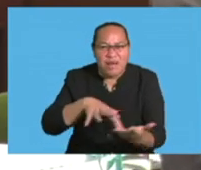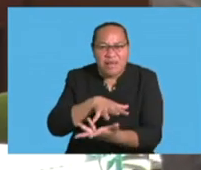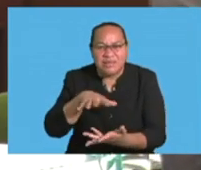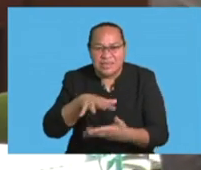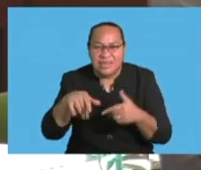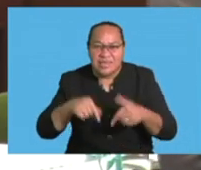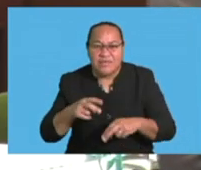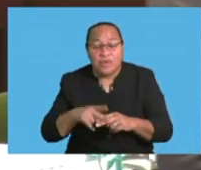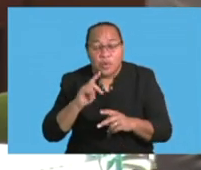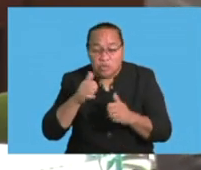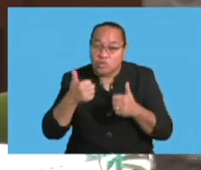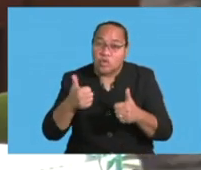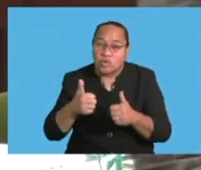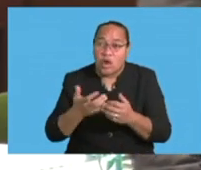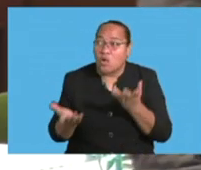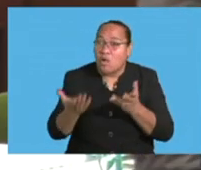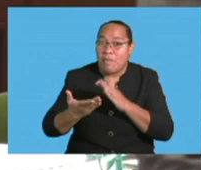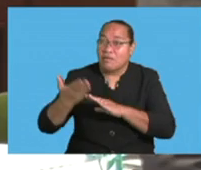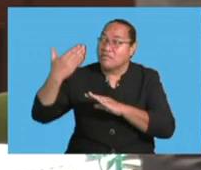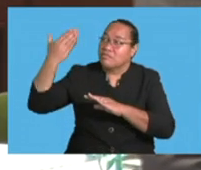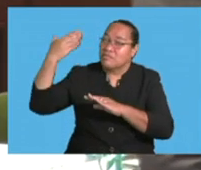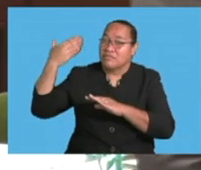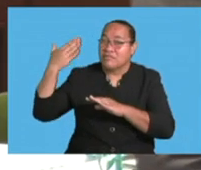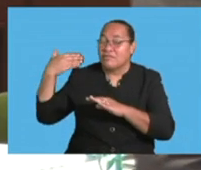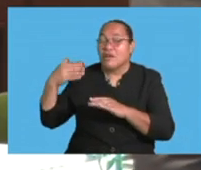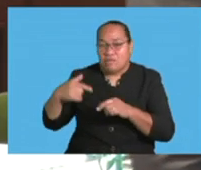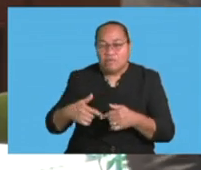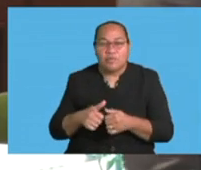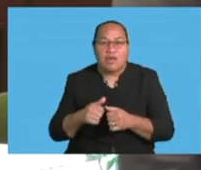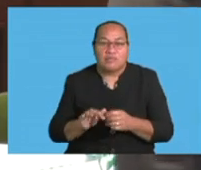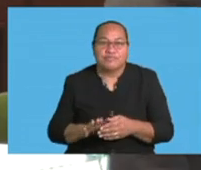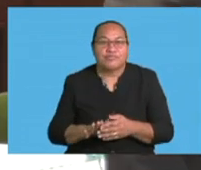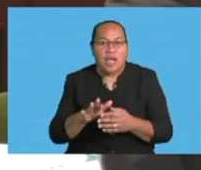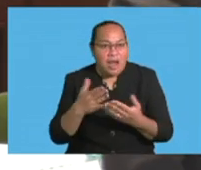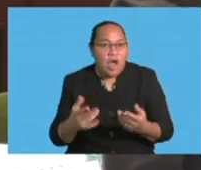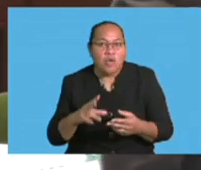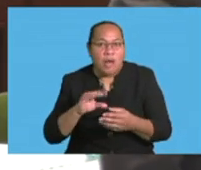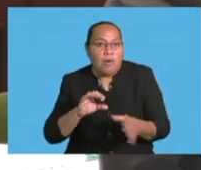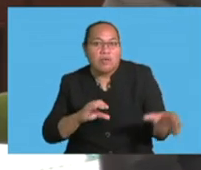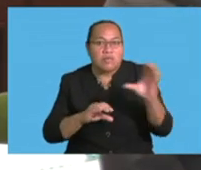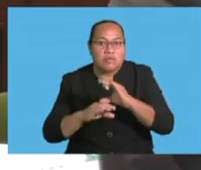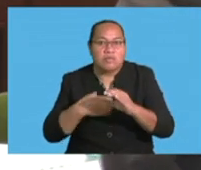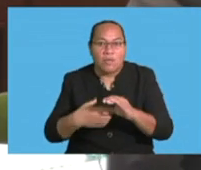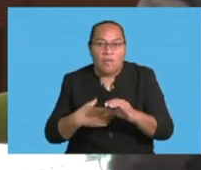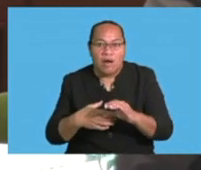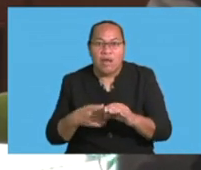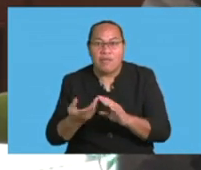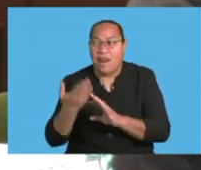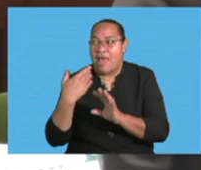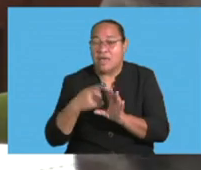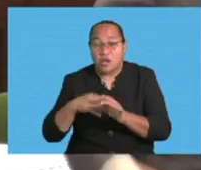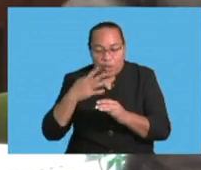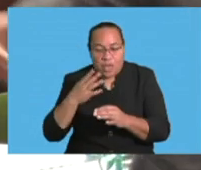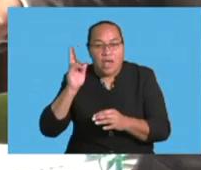compared to what it was a number of decades ago. Of course, it's almost doubled to what it was at the end of last year. We expect that to double.